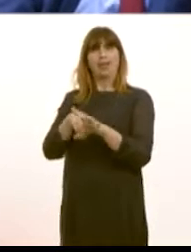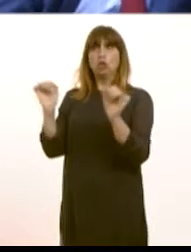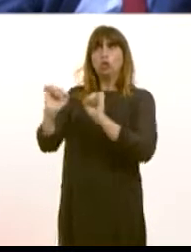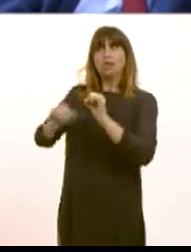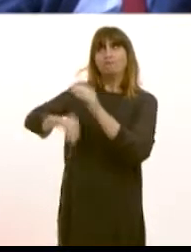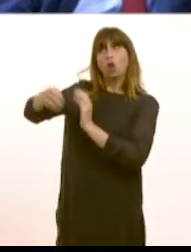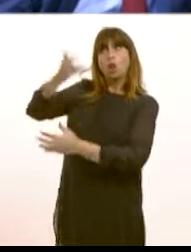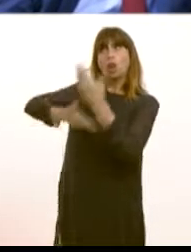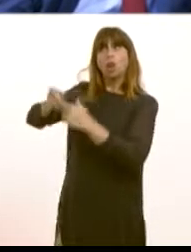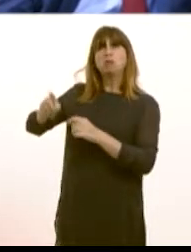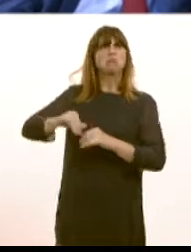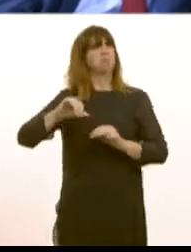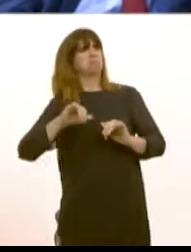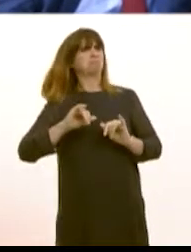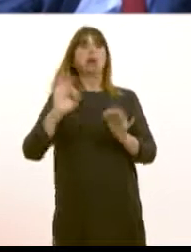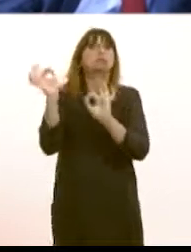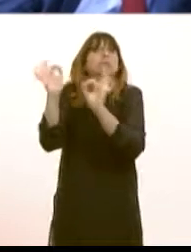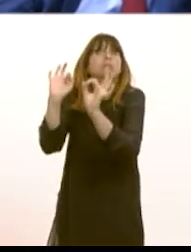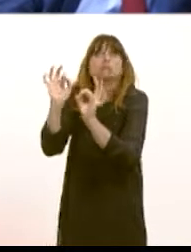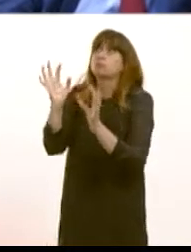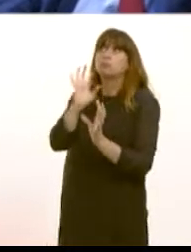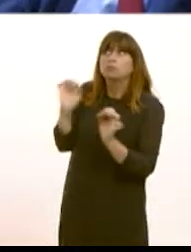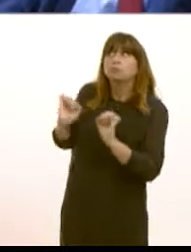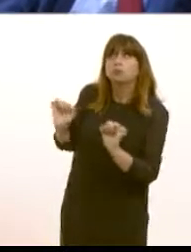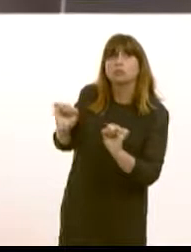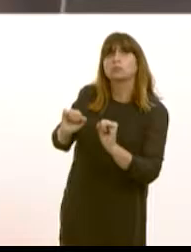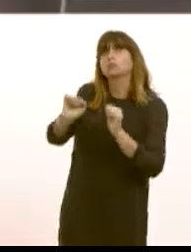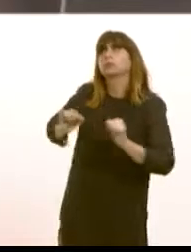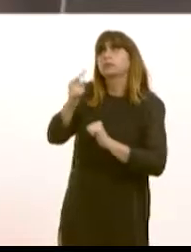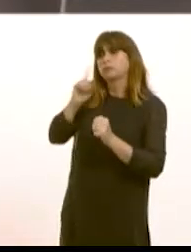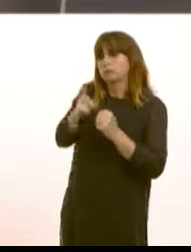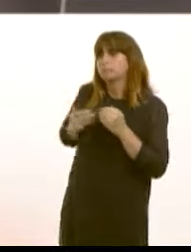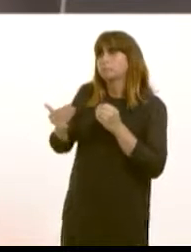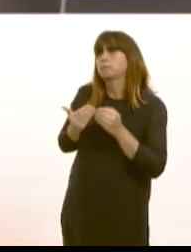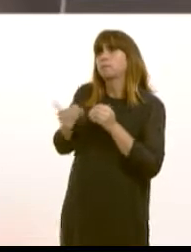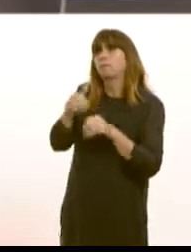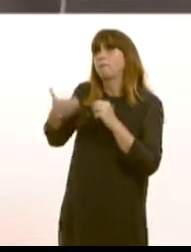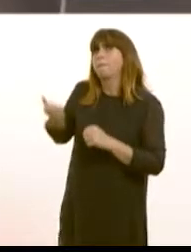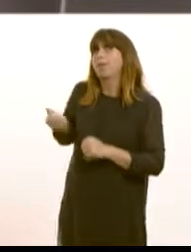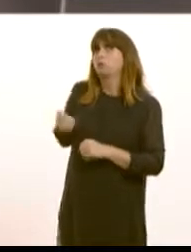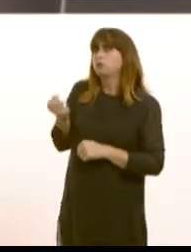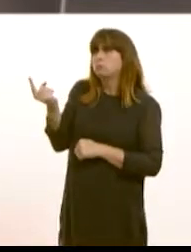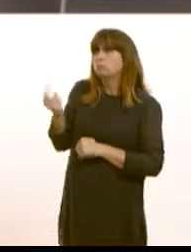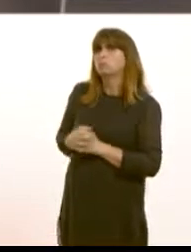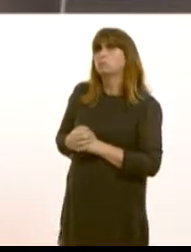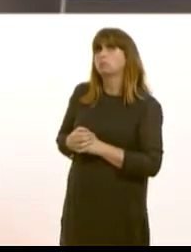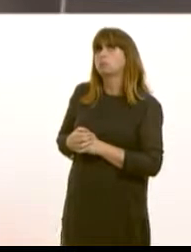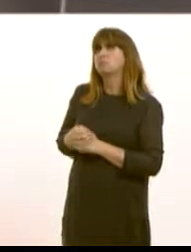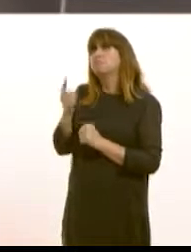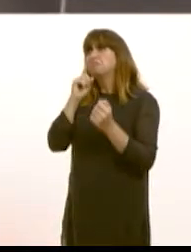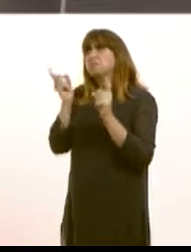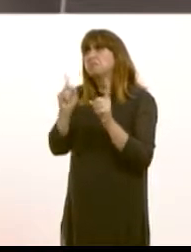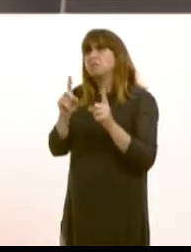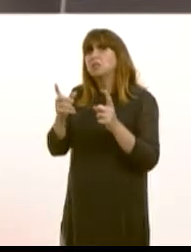negative. But I think we need now, in next few months, to see some progress, particularly on the issue of pensions and on the issue, of course, of energy